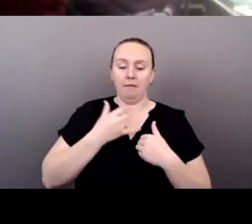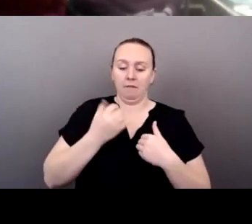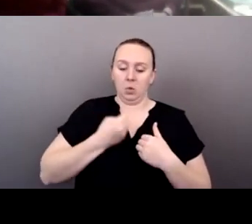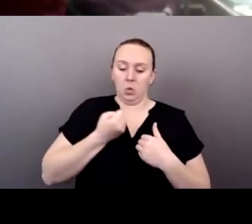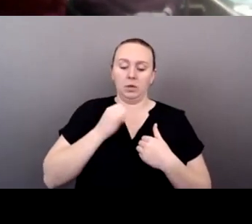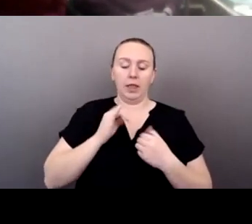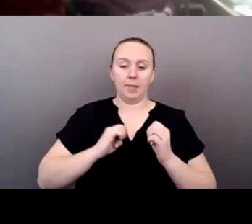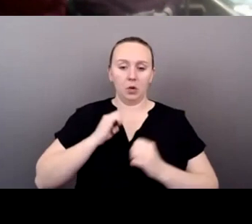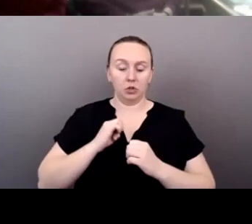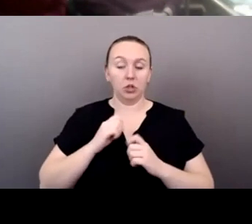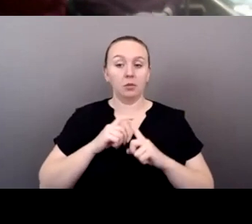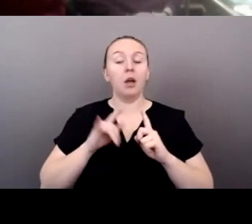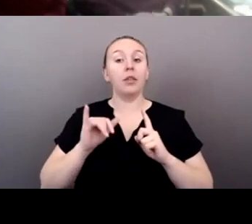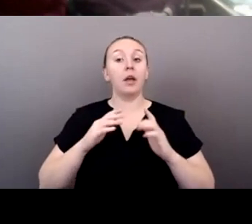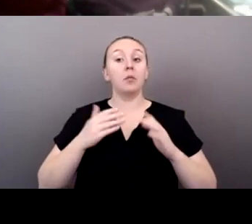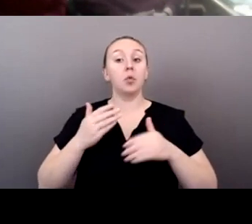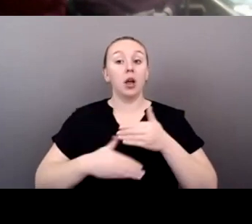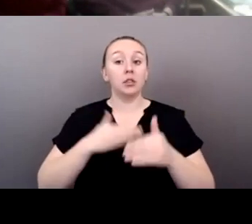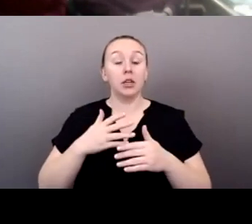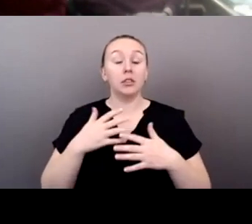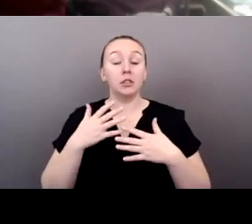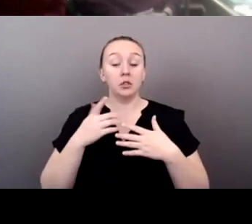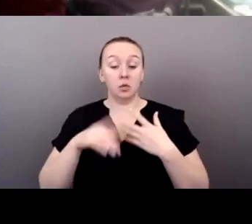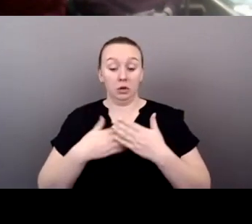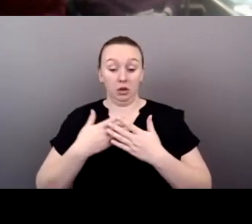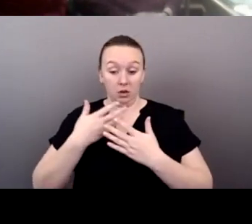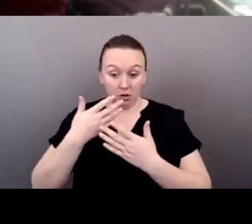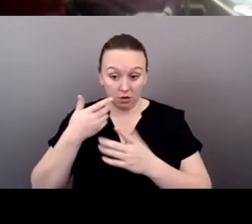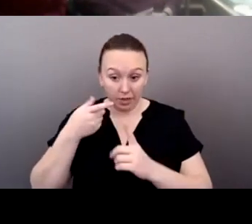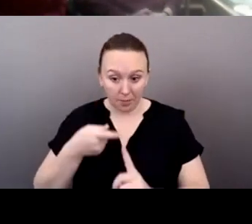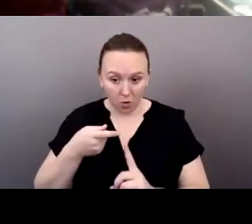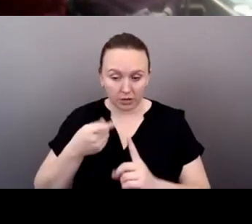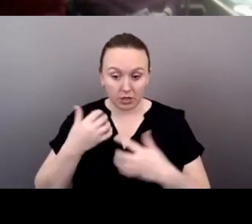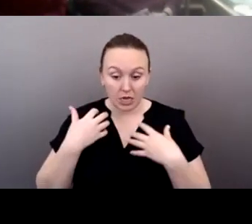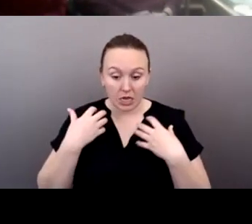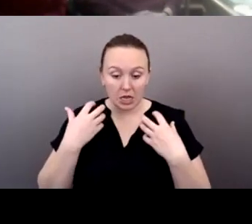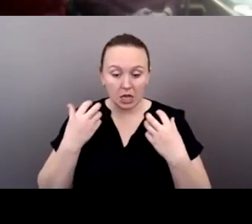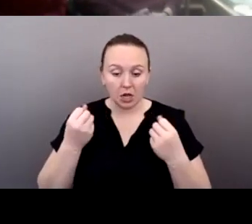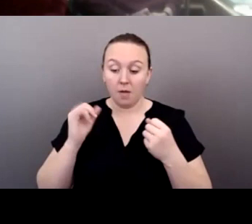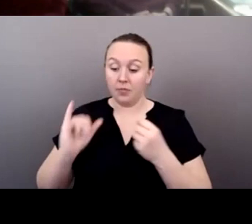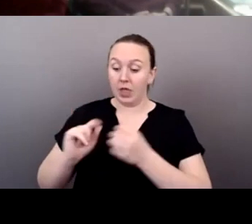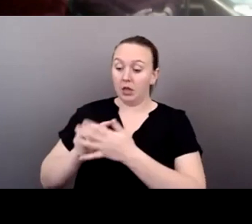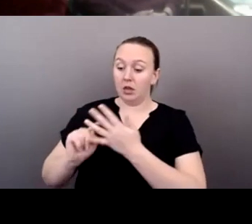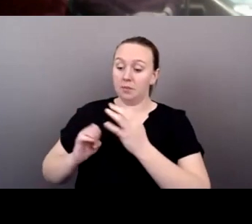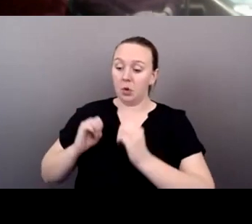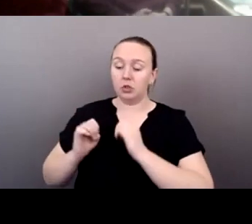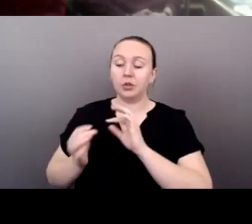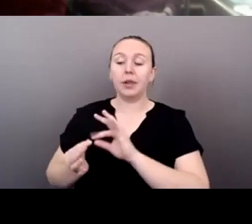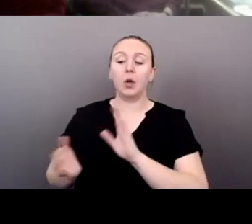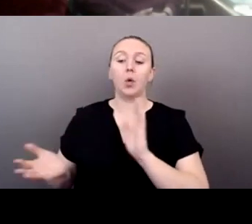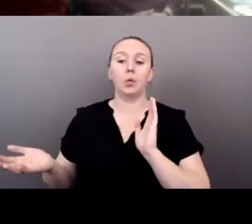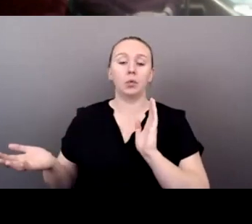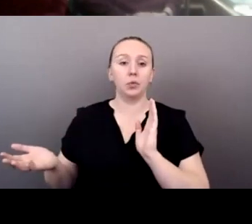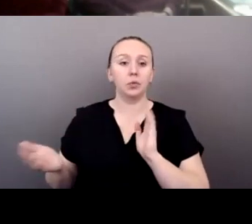when you get to that point, um, it's, you let that go, you let that go. And you realize that you could